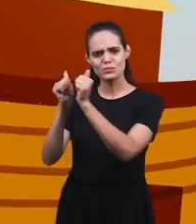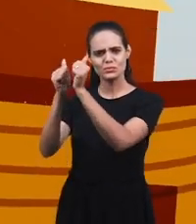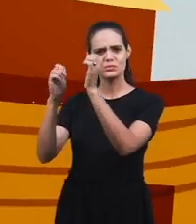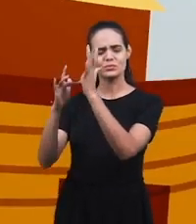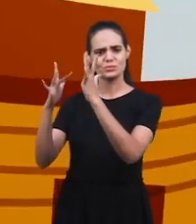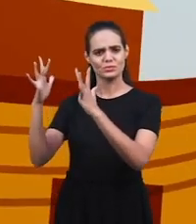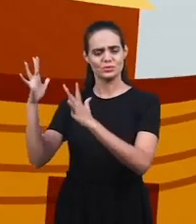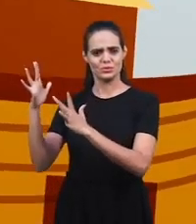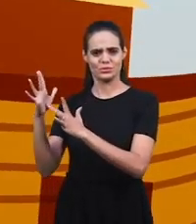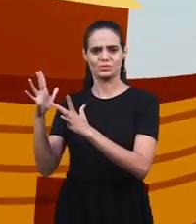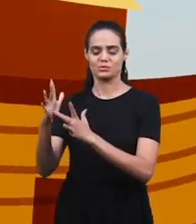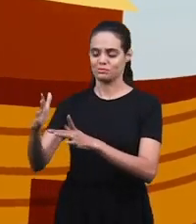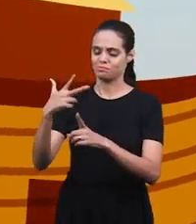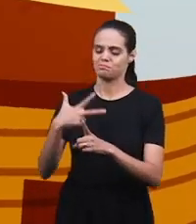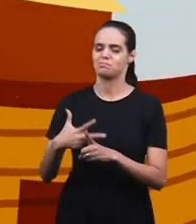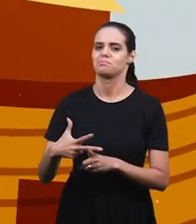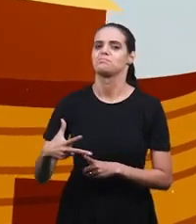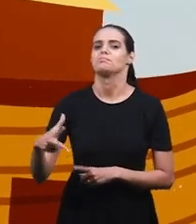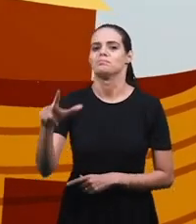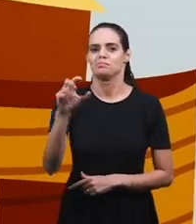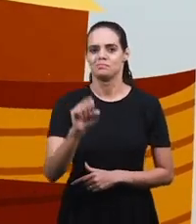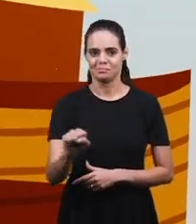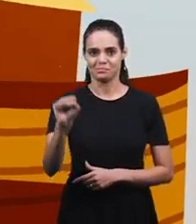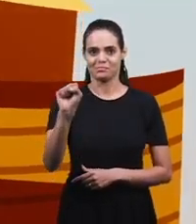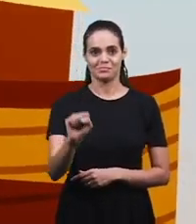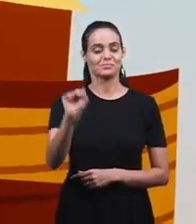Inherited from Jesus.